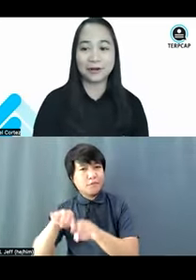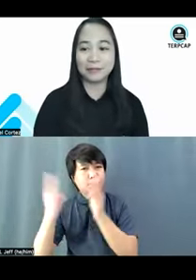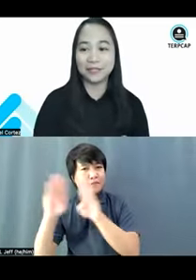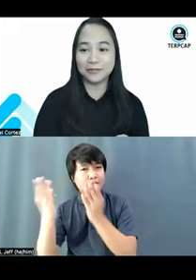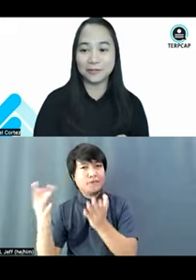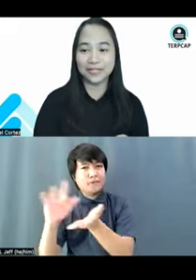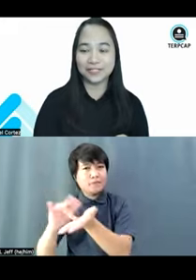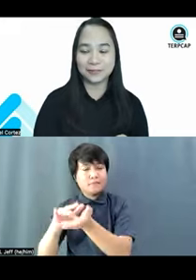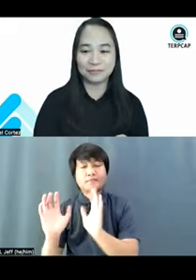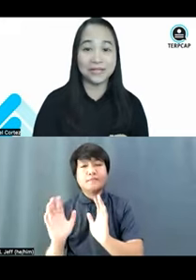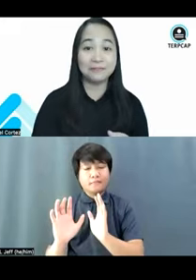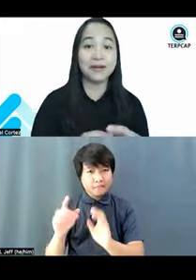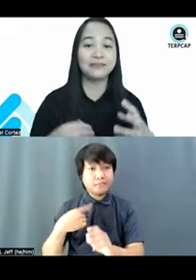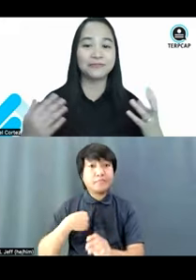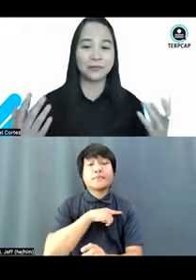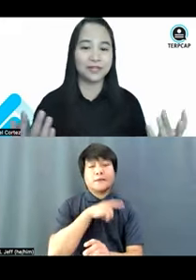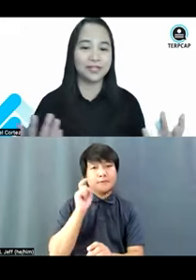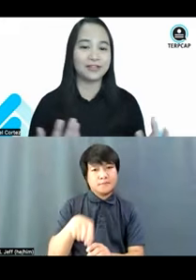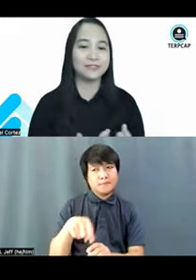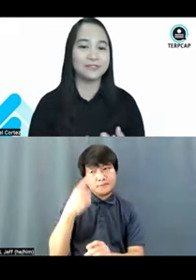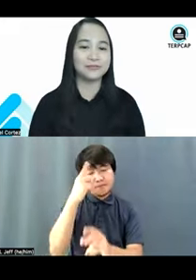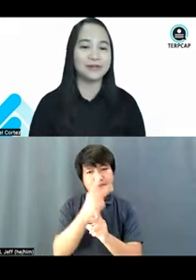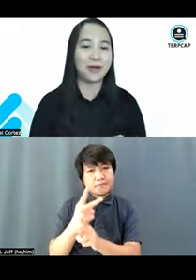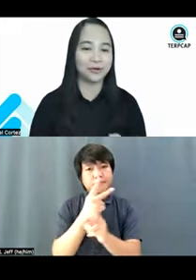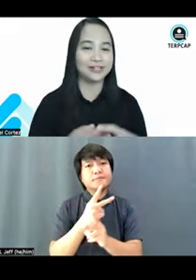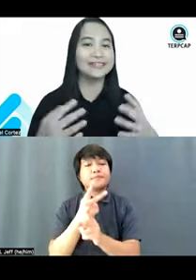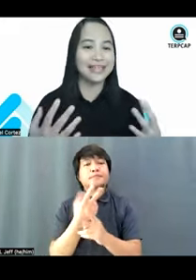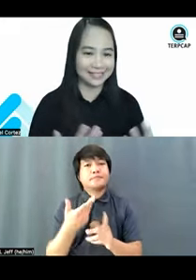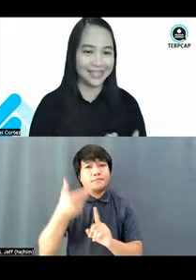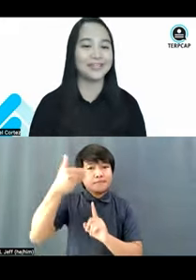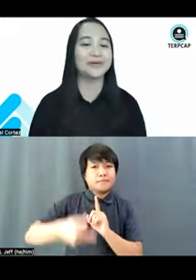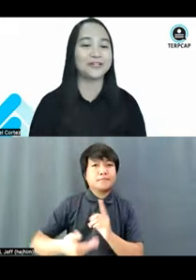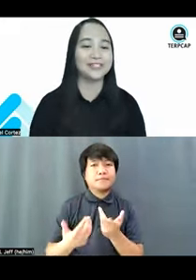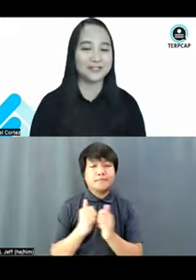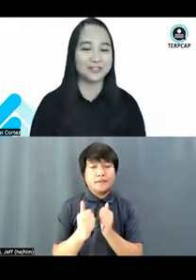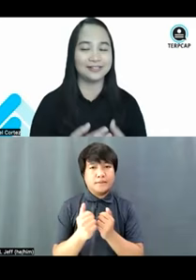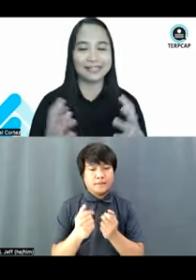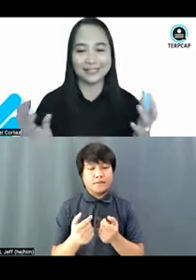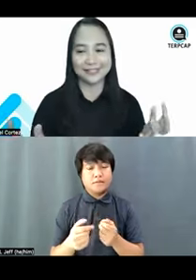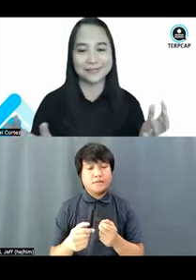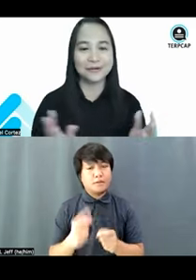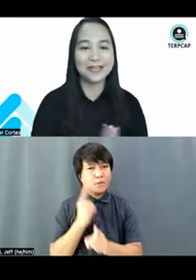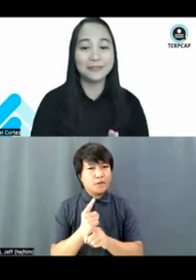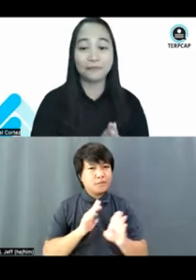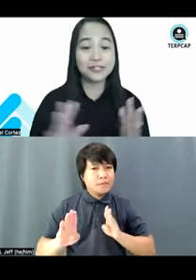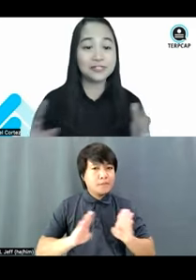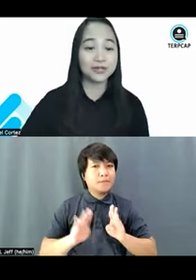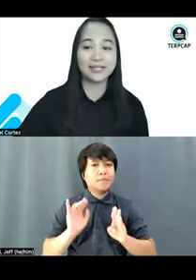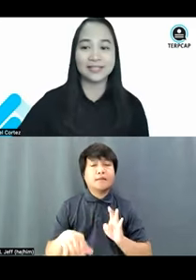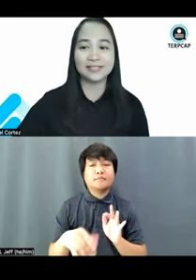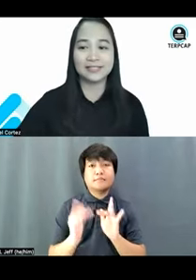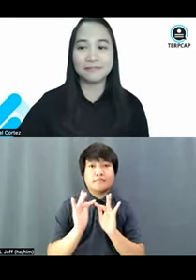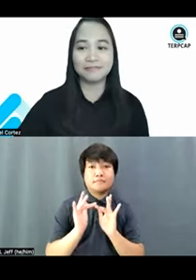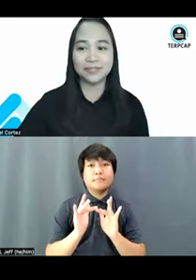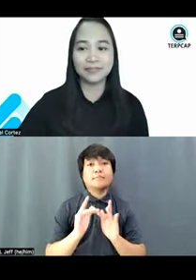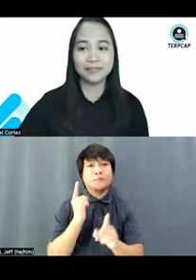probably, you know, we can start being mindful when it comes to our netiquette or digital etiquette. So, the first one